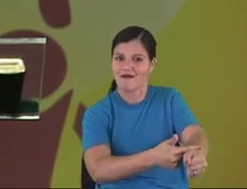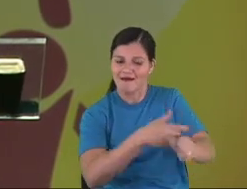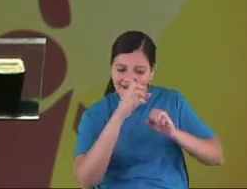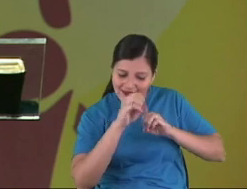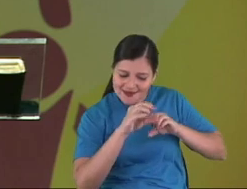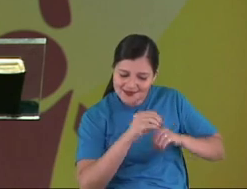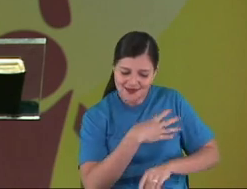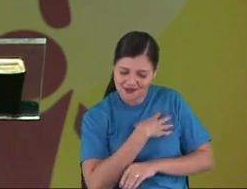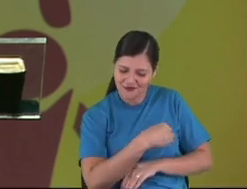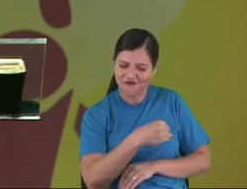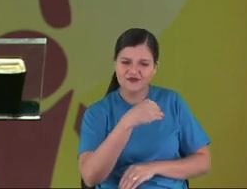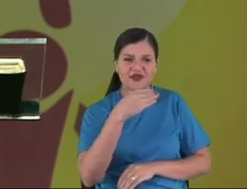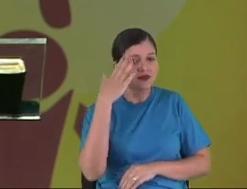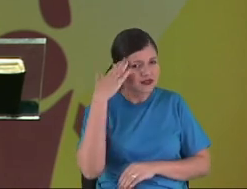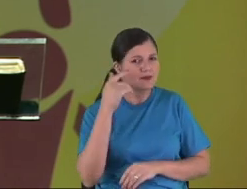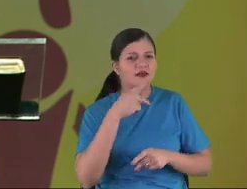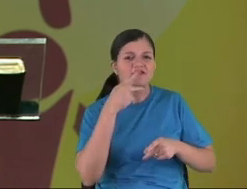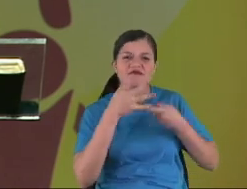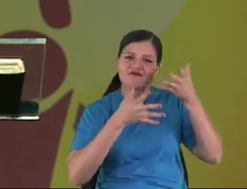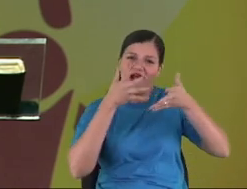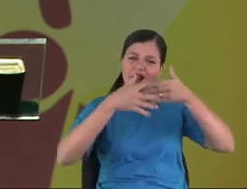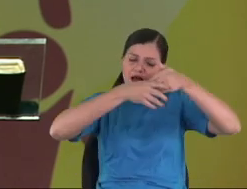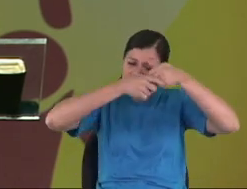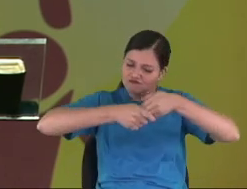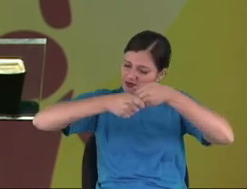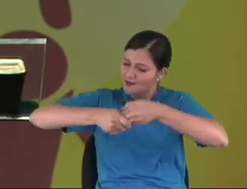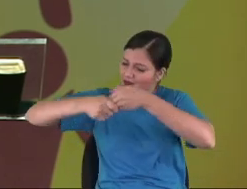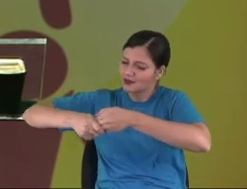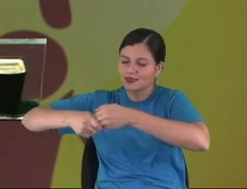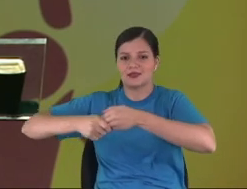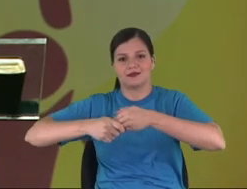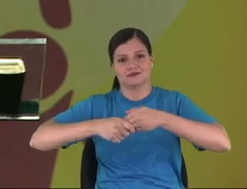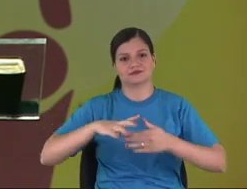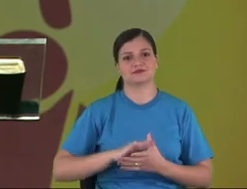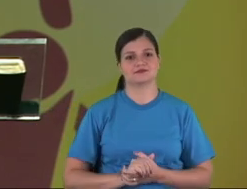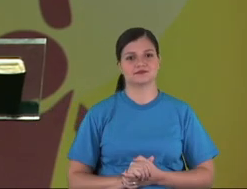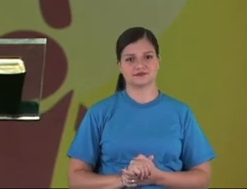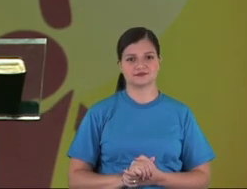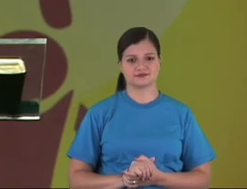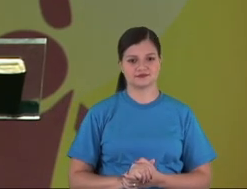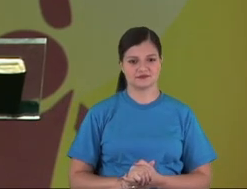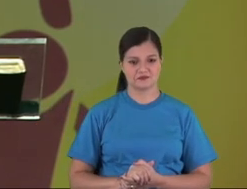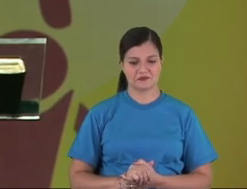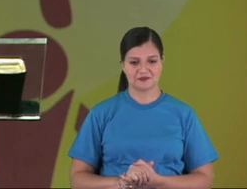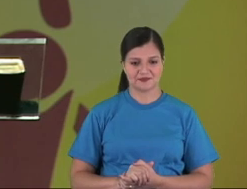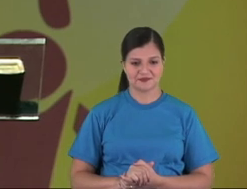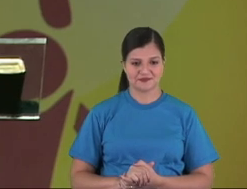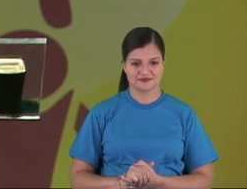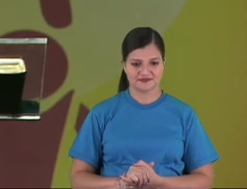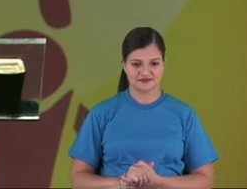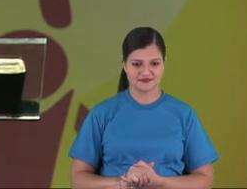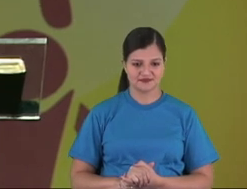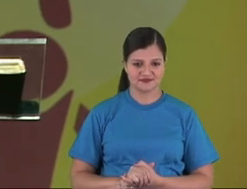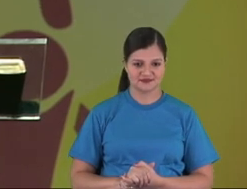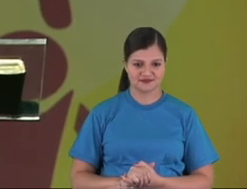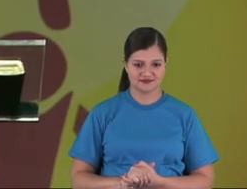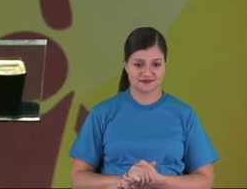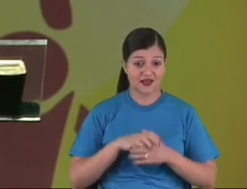Kids, how to be better, how to say greeting everybody, greeting everybody.